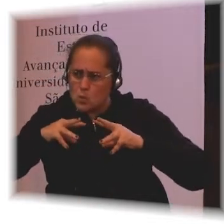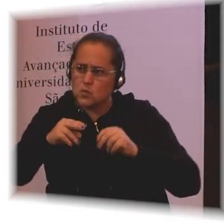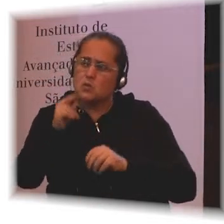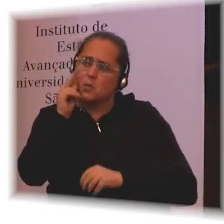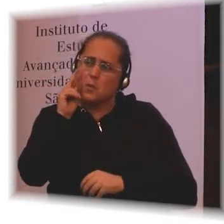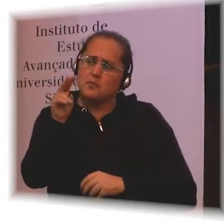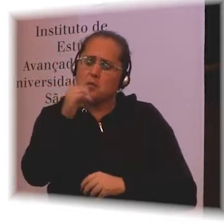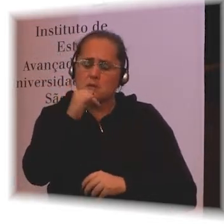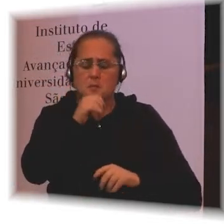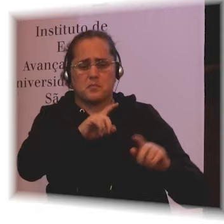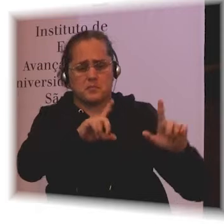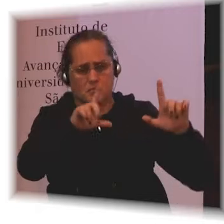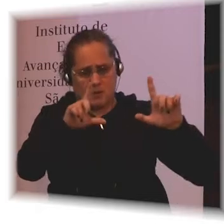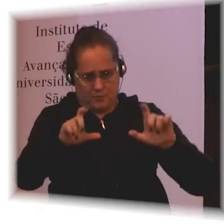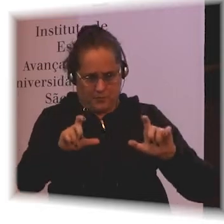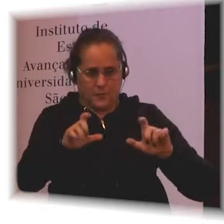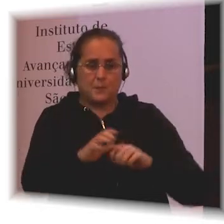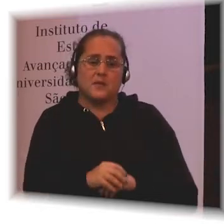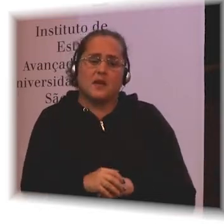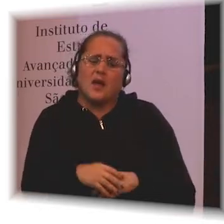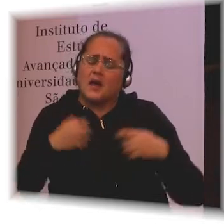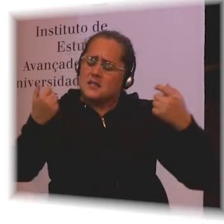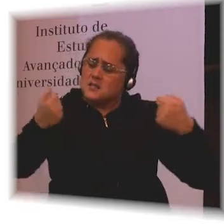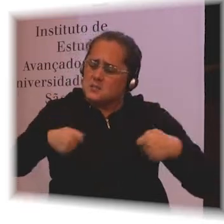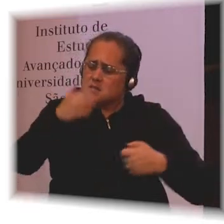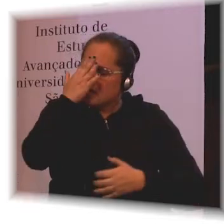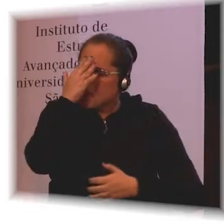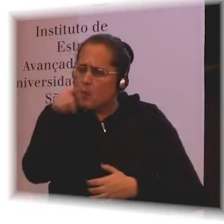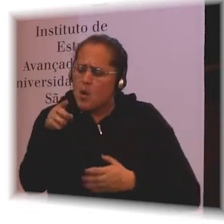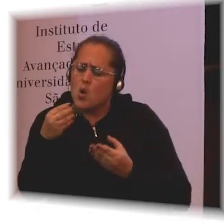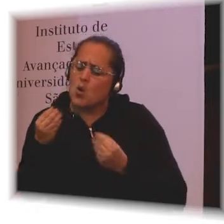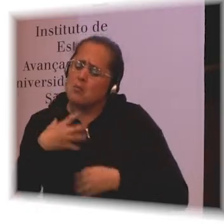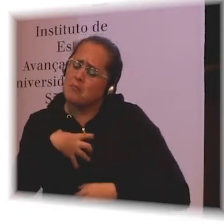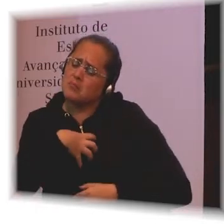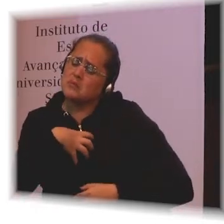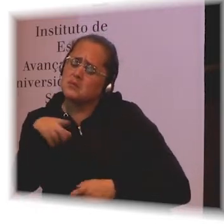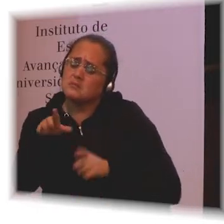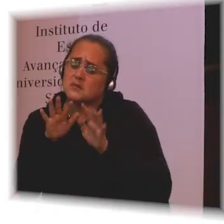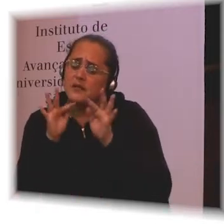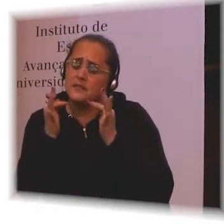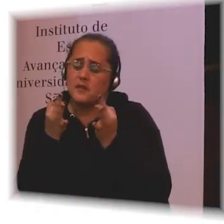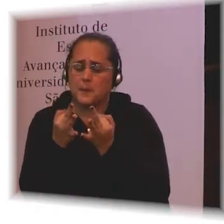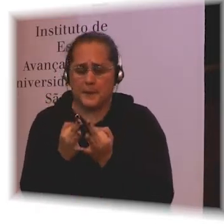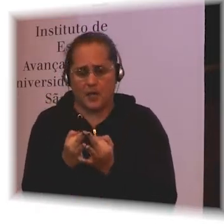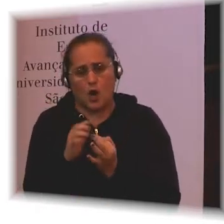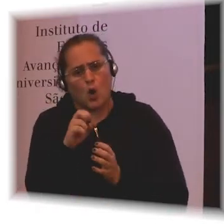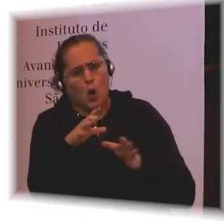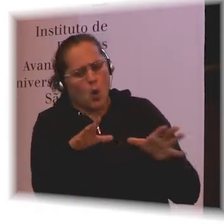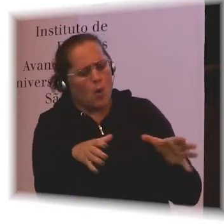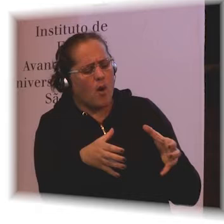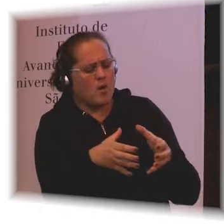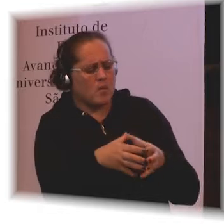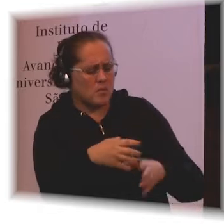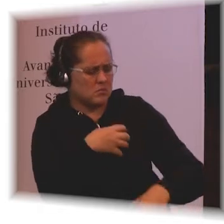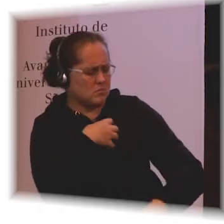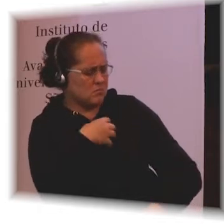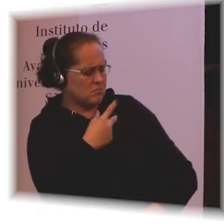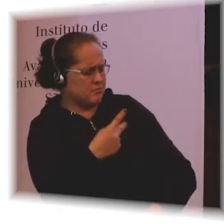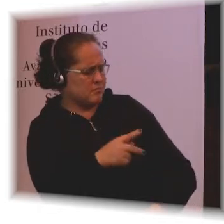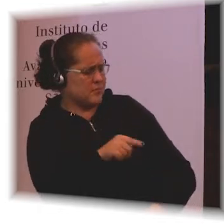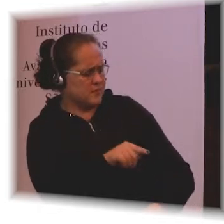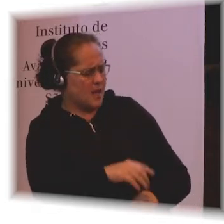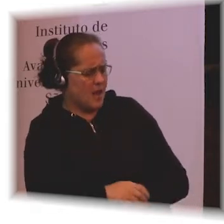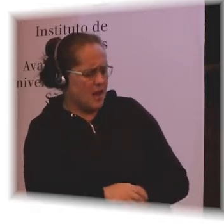And how they feel on the community and decisions about reproductive health and fertility. And what